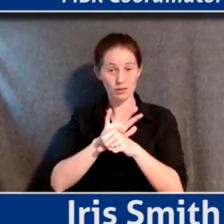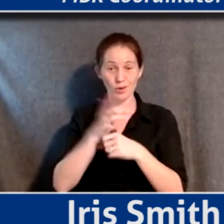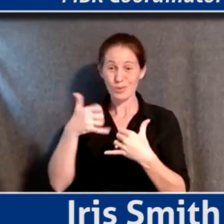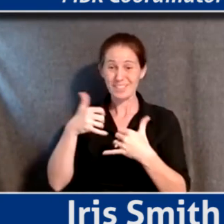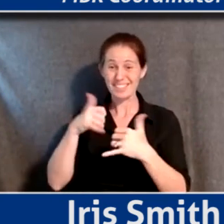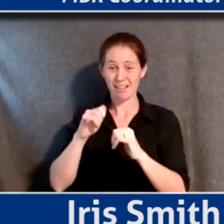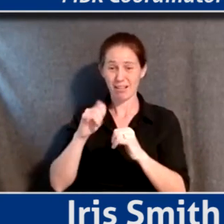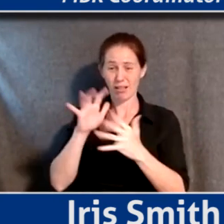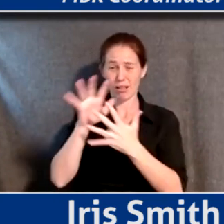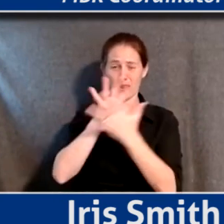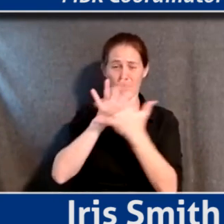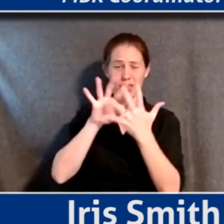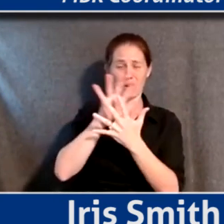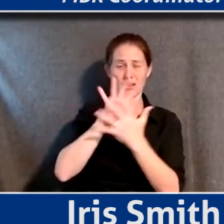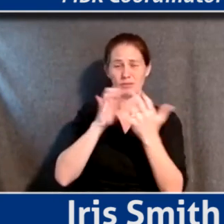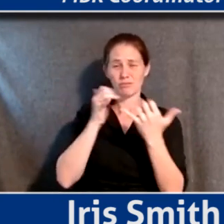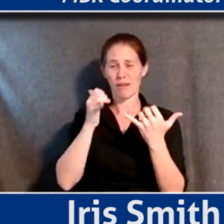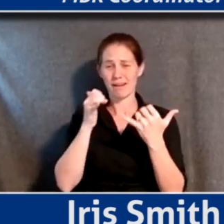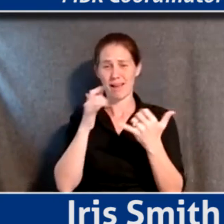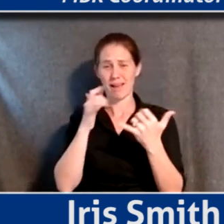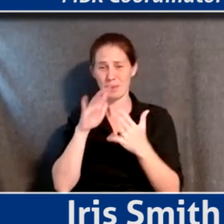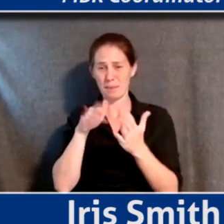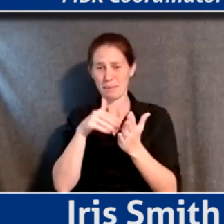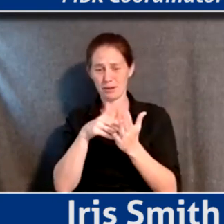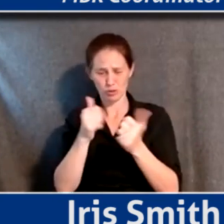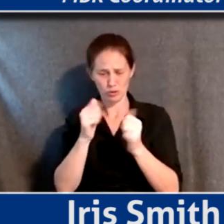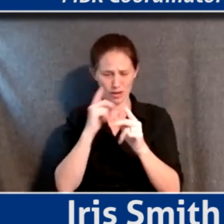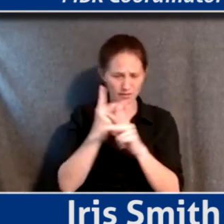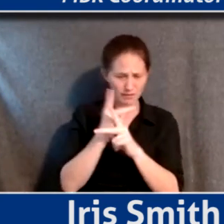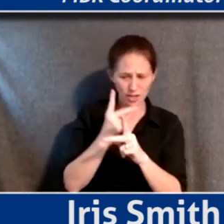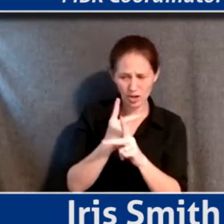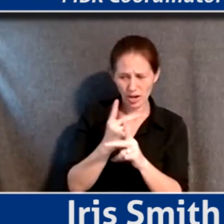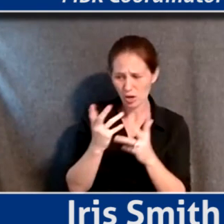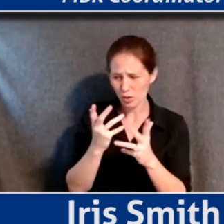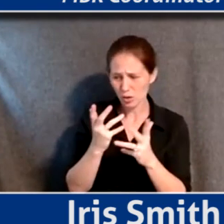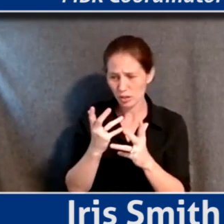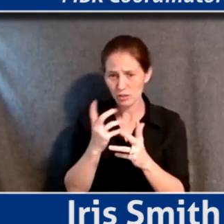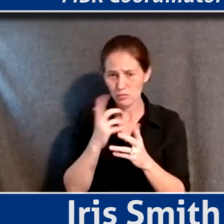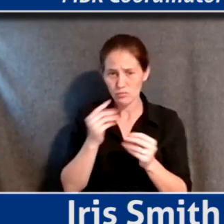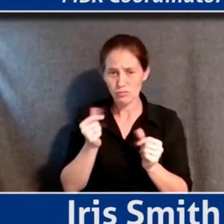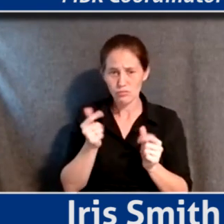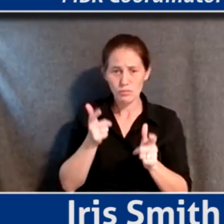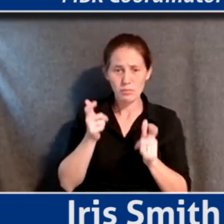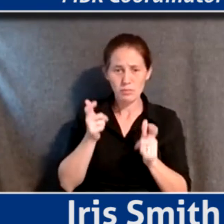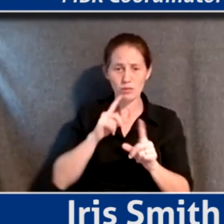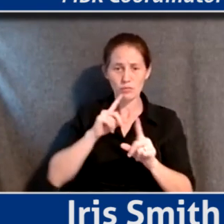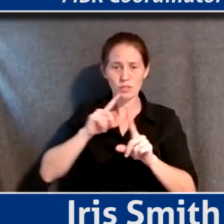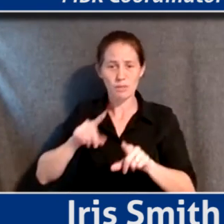the fog of it, right? Like we're still trying to figure out, you know, the immediate response.